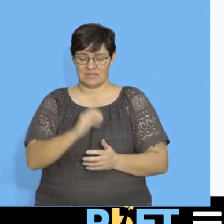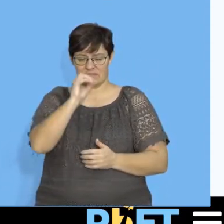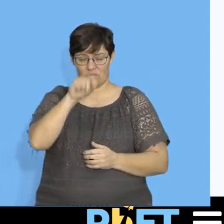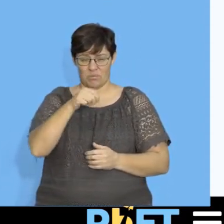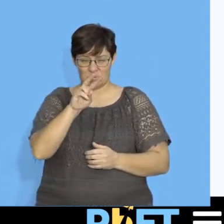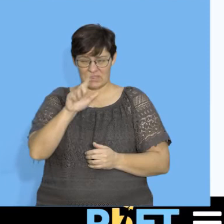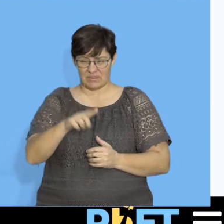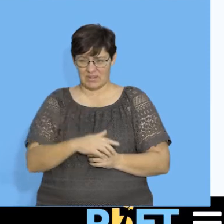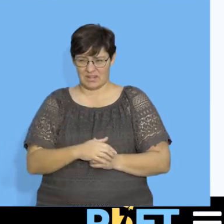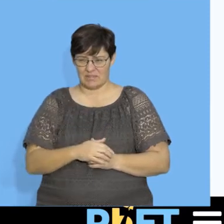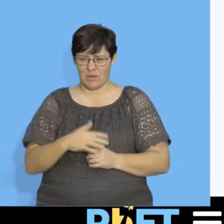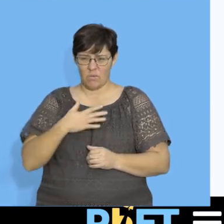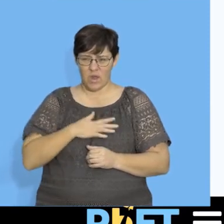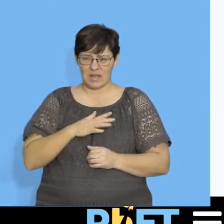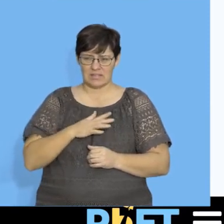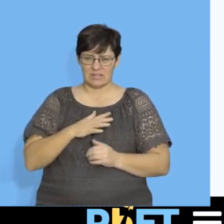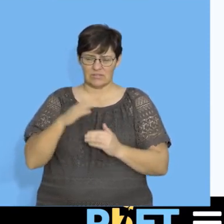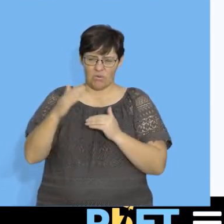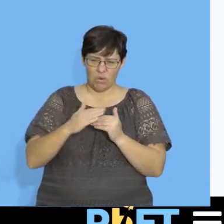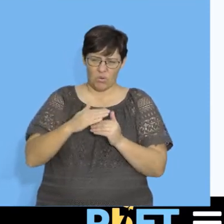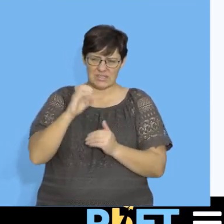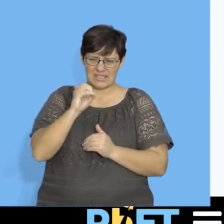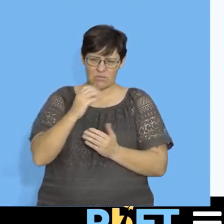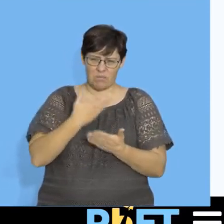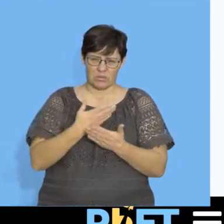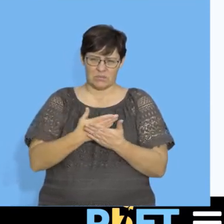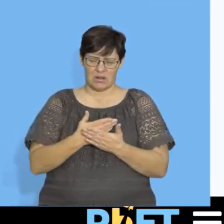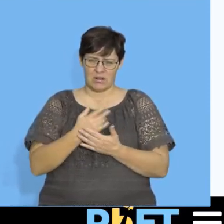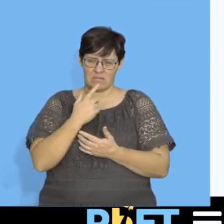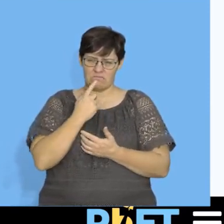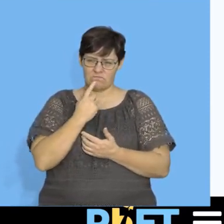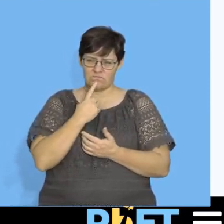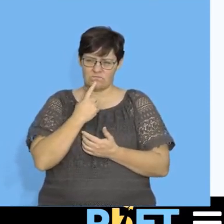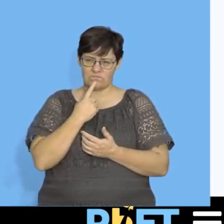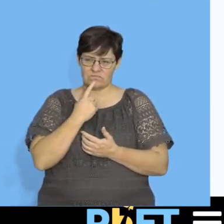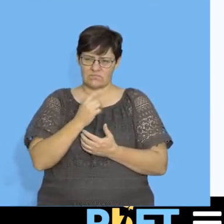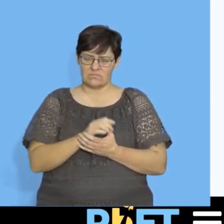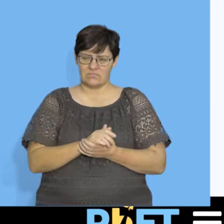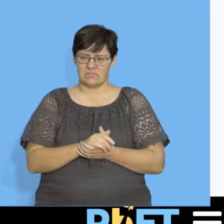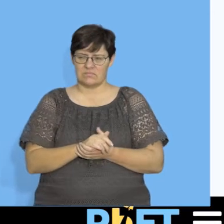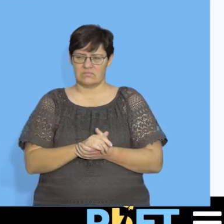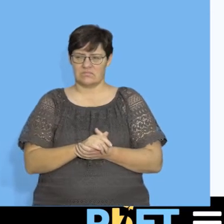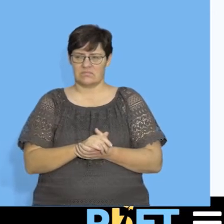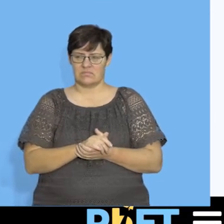0.27 now. want to make this close to zero as possible. Zero point.